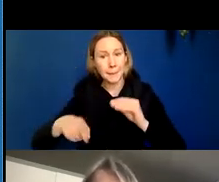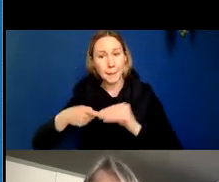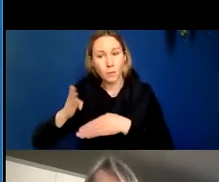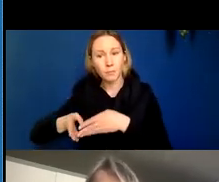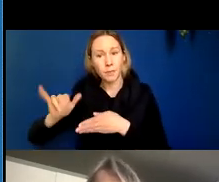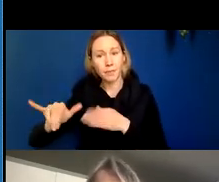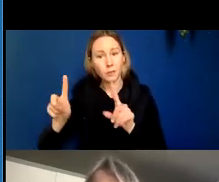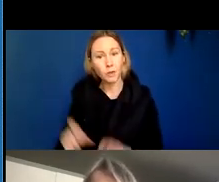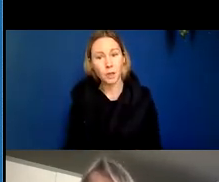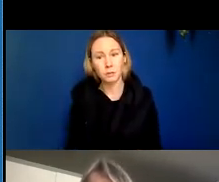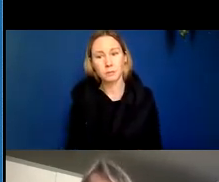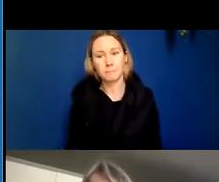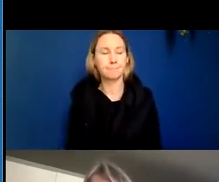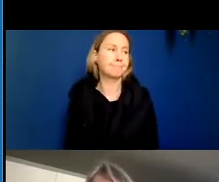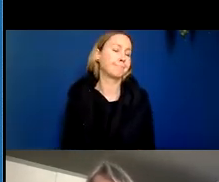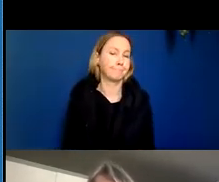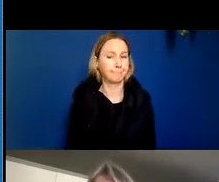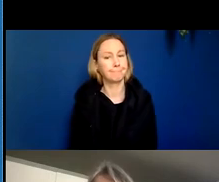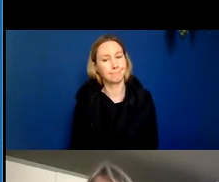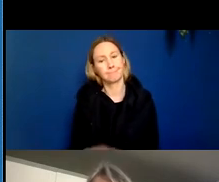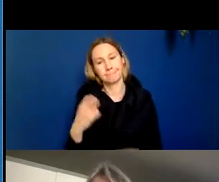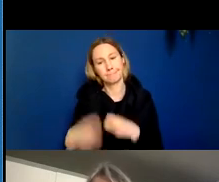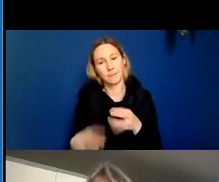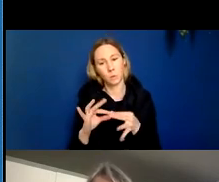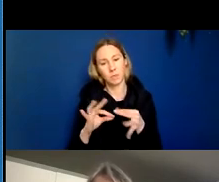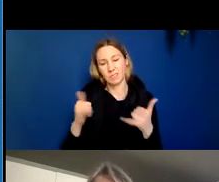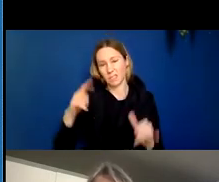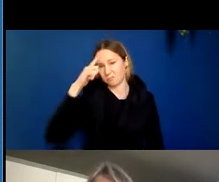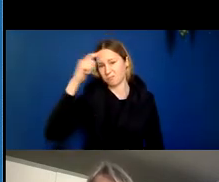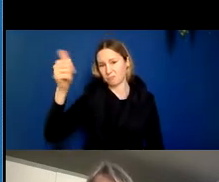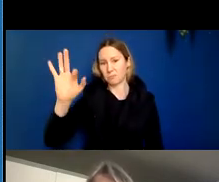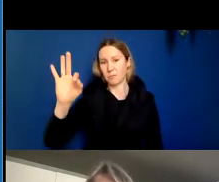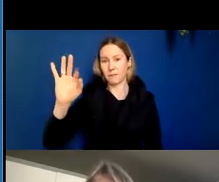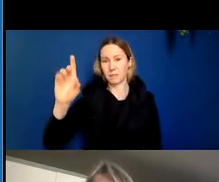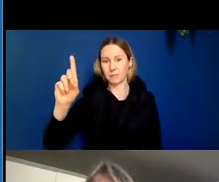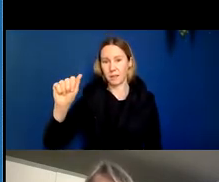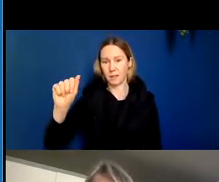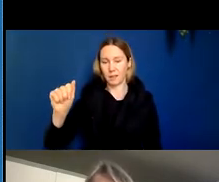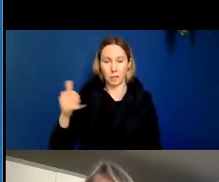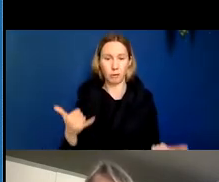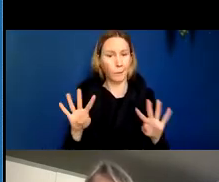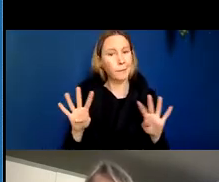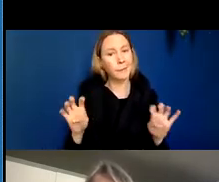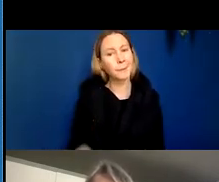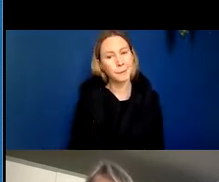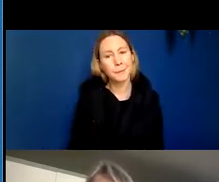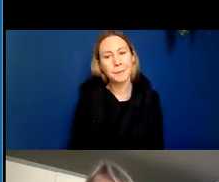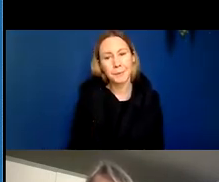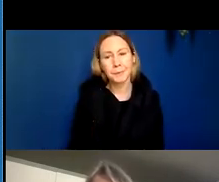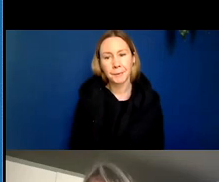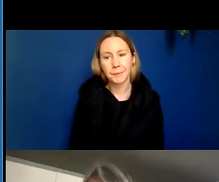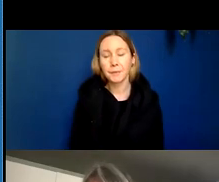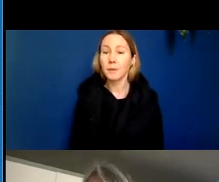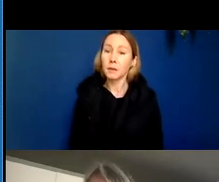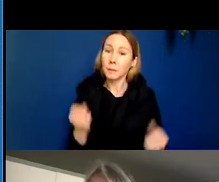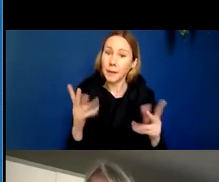trial hard to say it's still up to the FDA and it's definitely an unknown I will say a